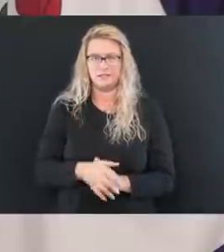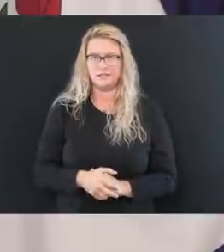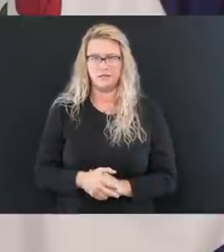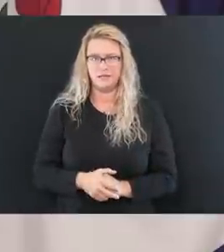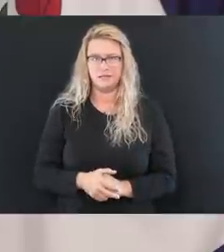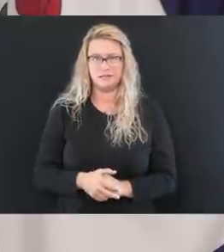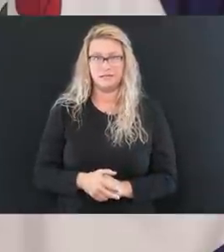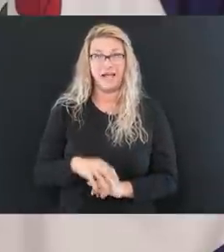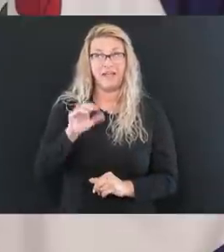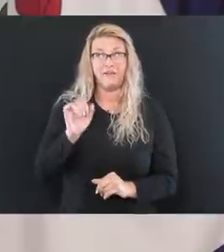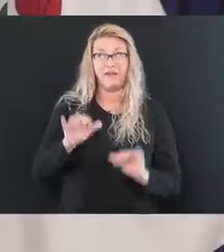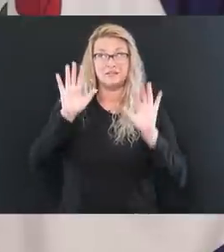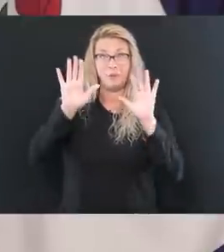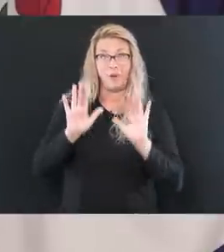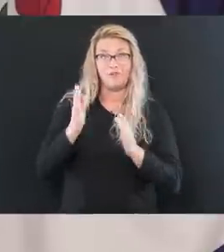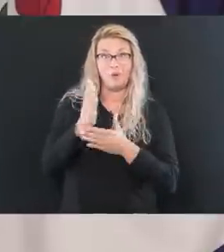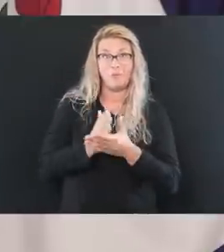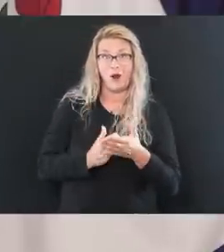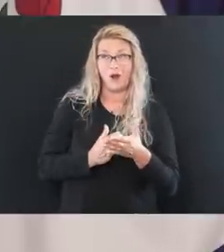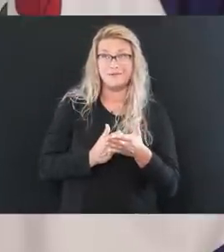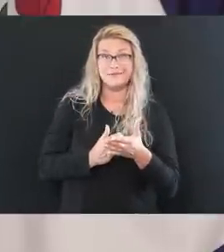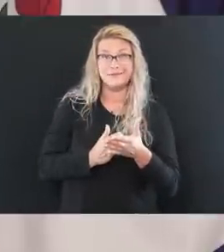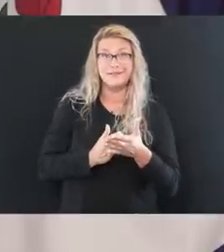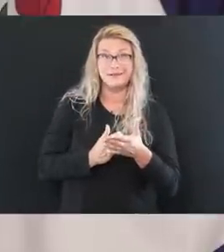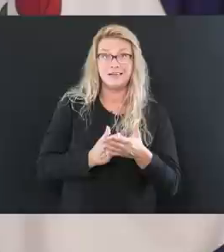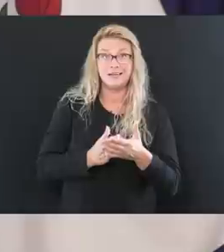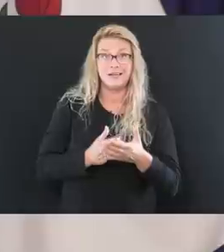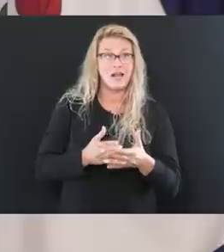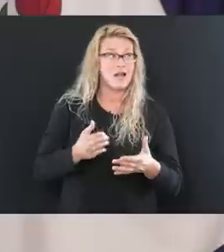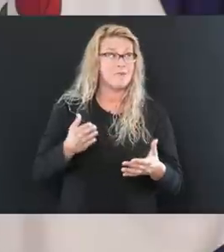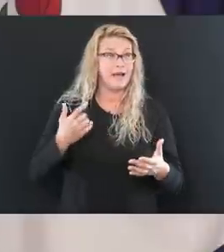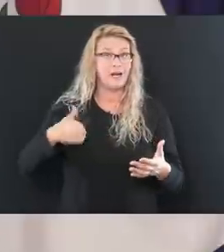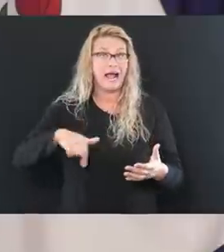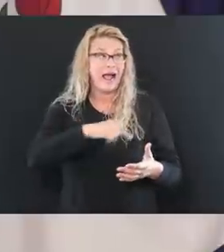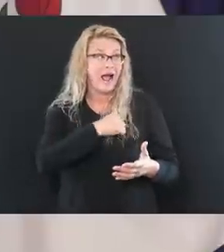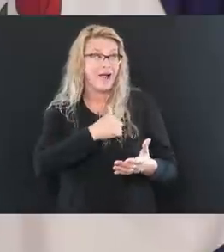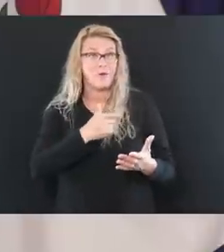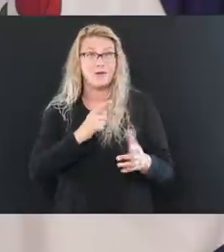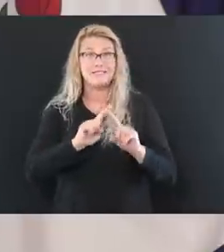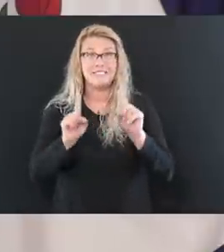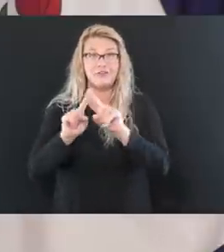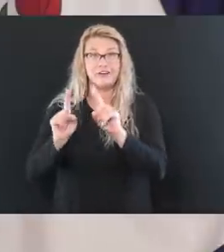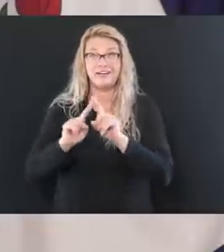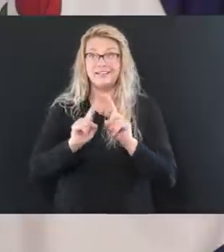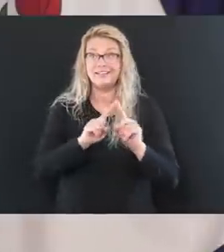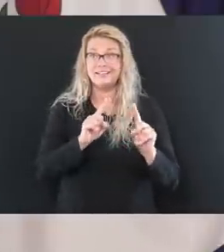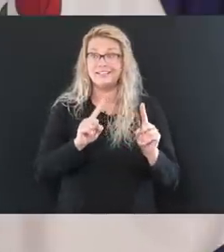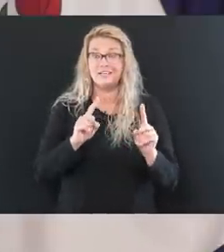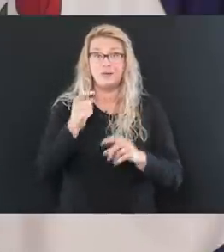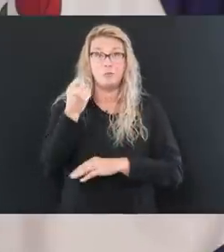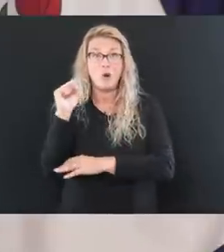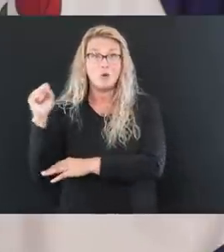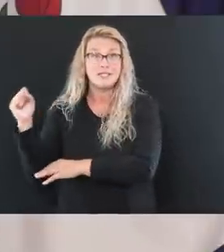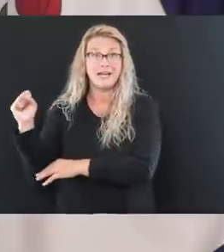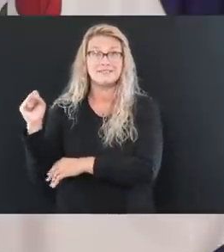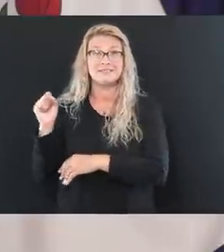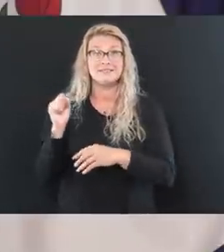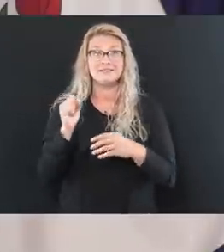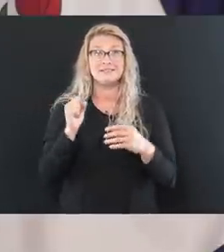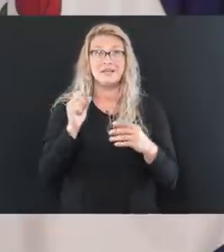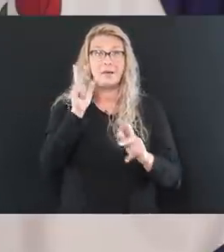That's the great part about, you know, all of our demonstrations and all the different things that we had, you know, from the standpoint of